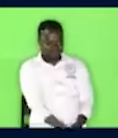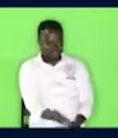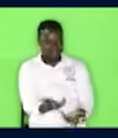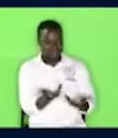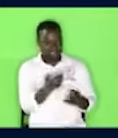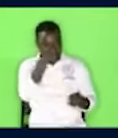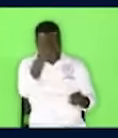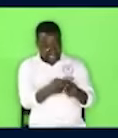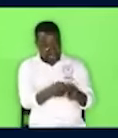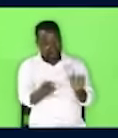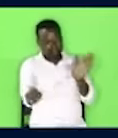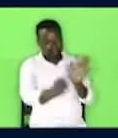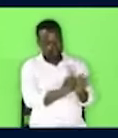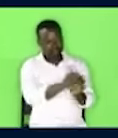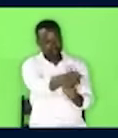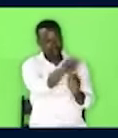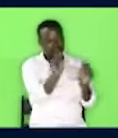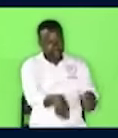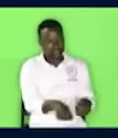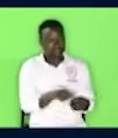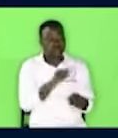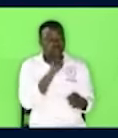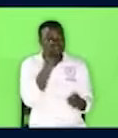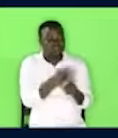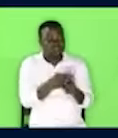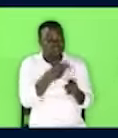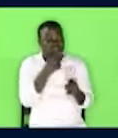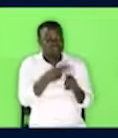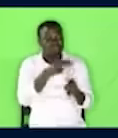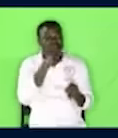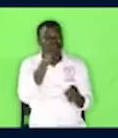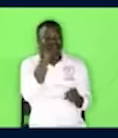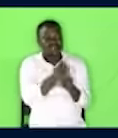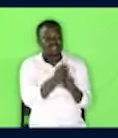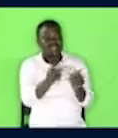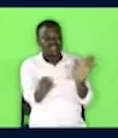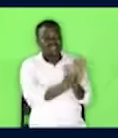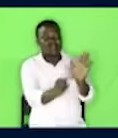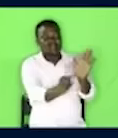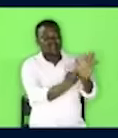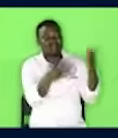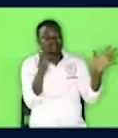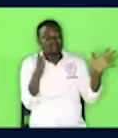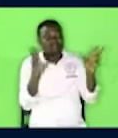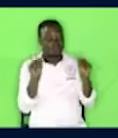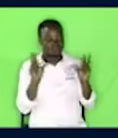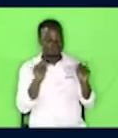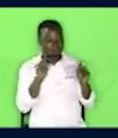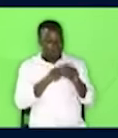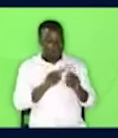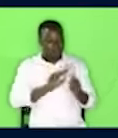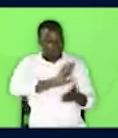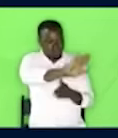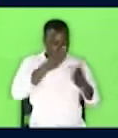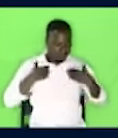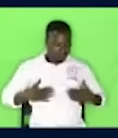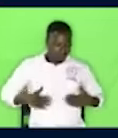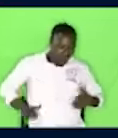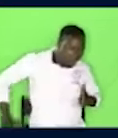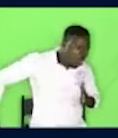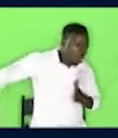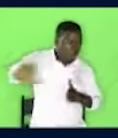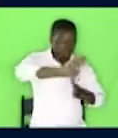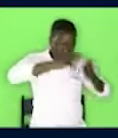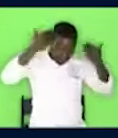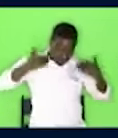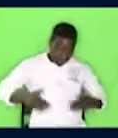Your name is not just for identification. But all you are is vested in your